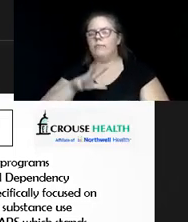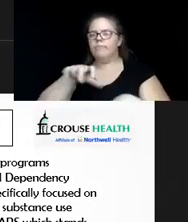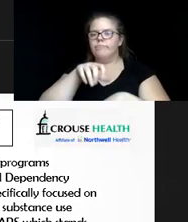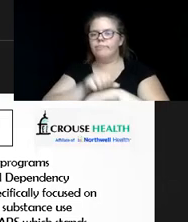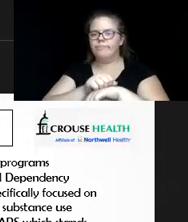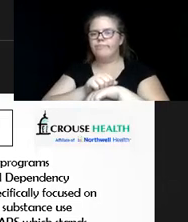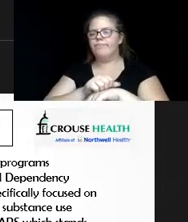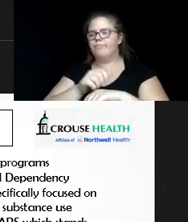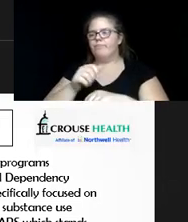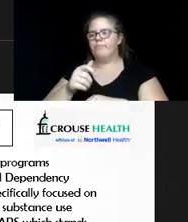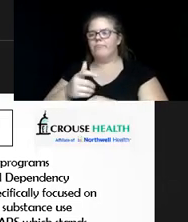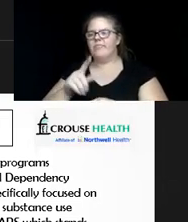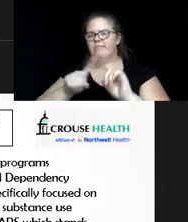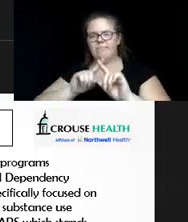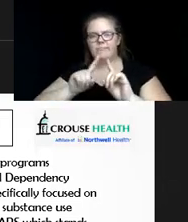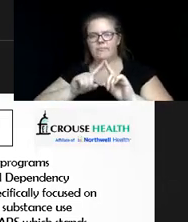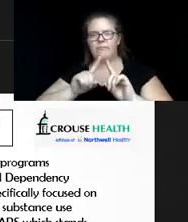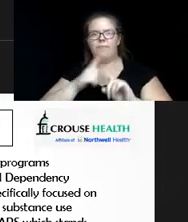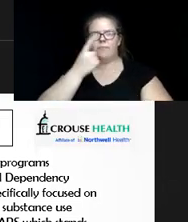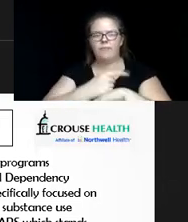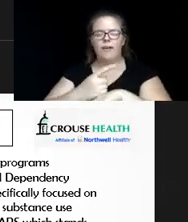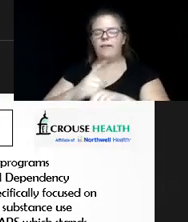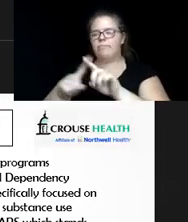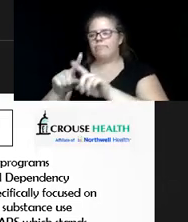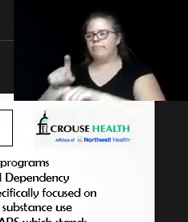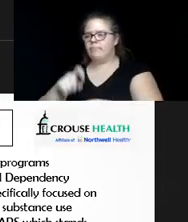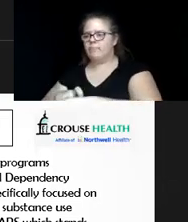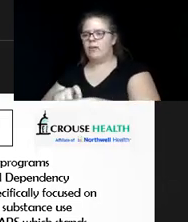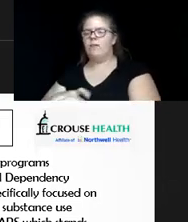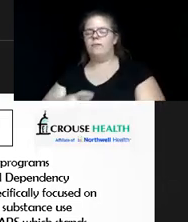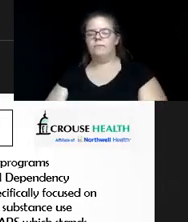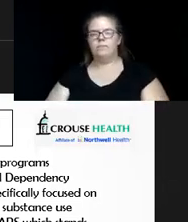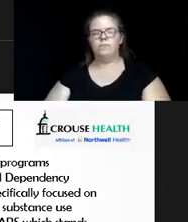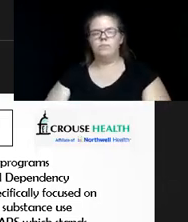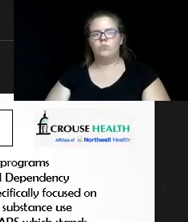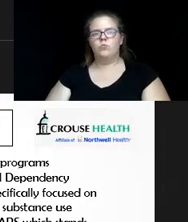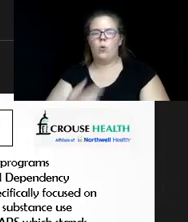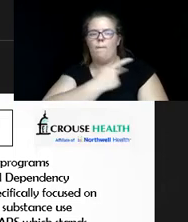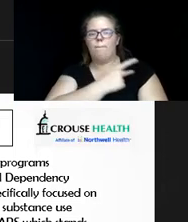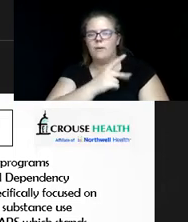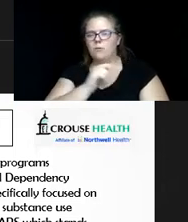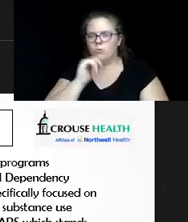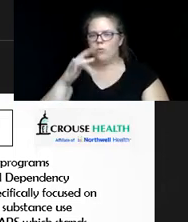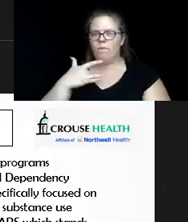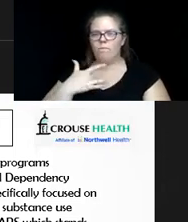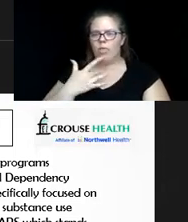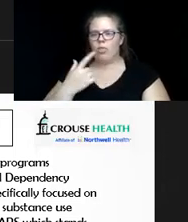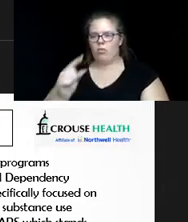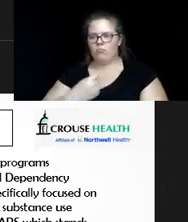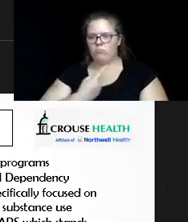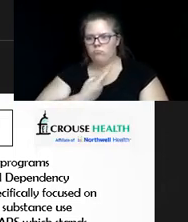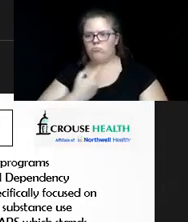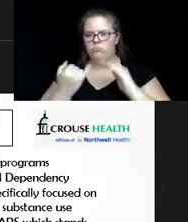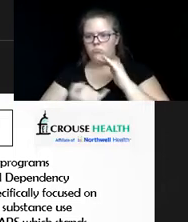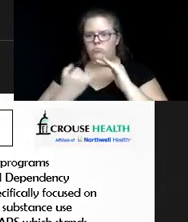different people reaching out different times, we just space it up so that the patients don't feel isolated in that sense. And the patients,